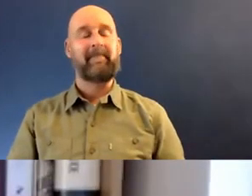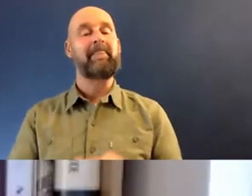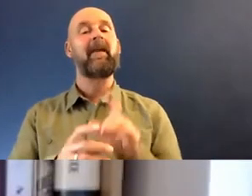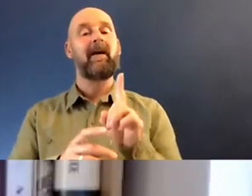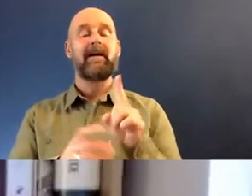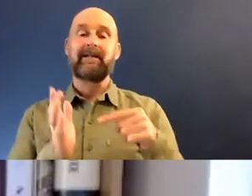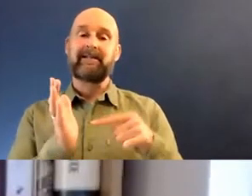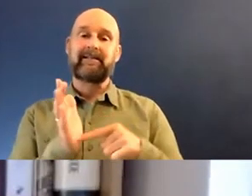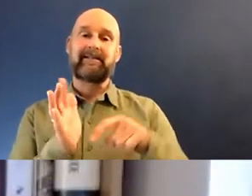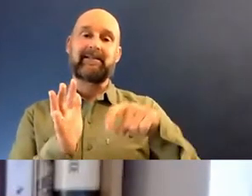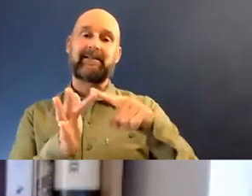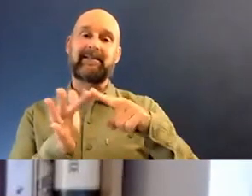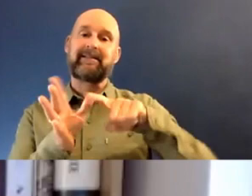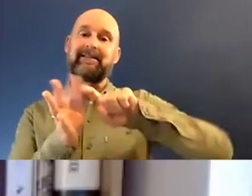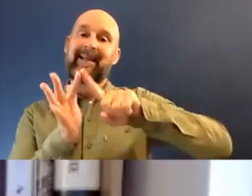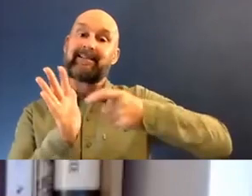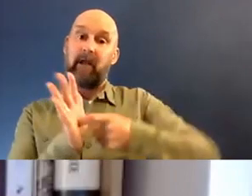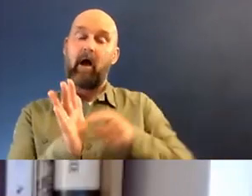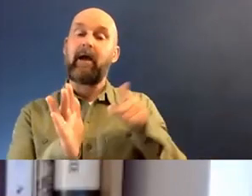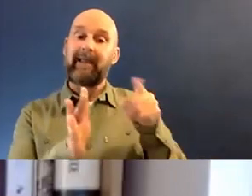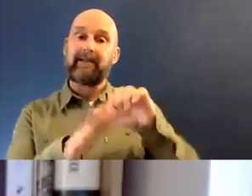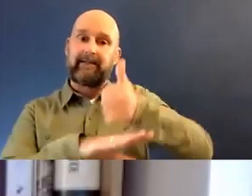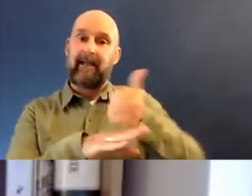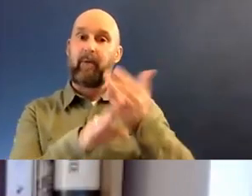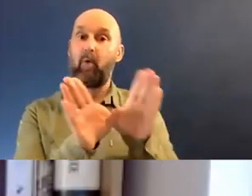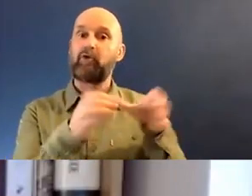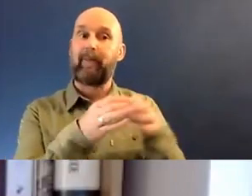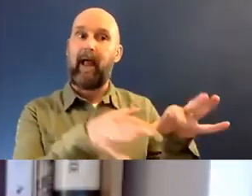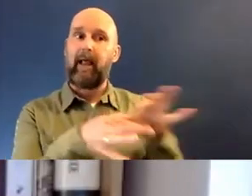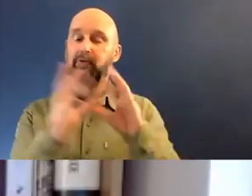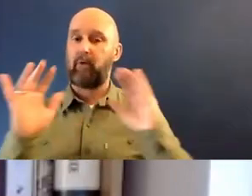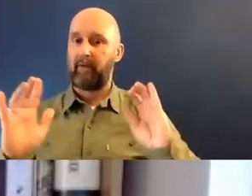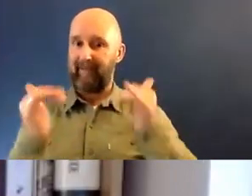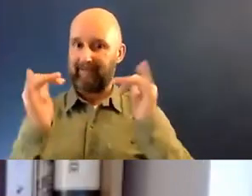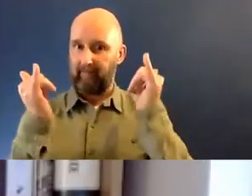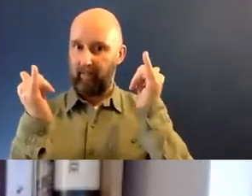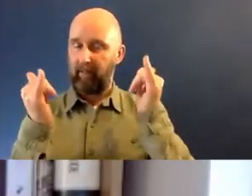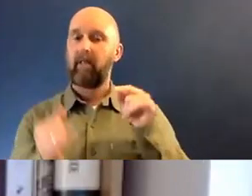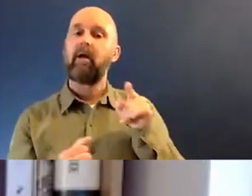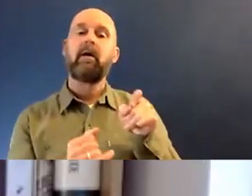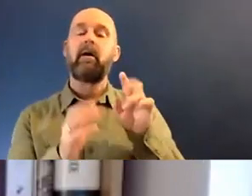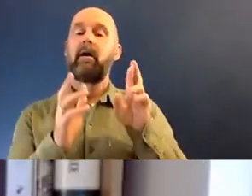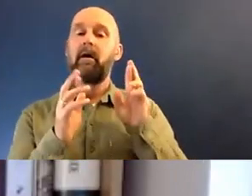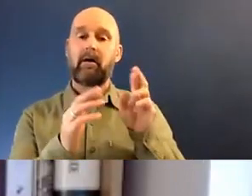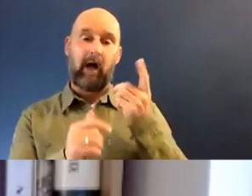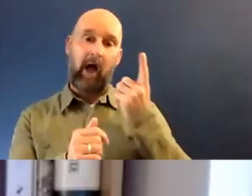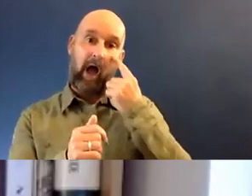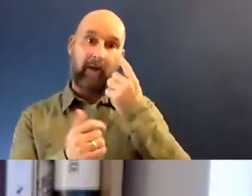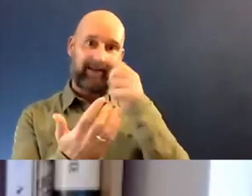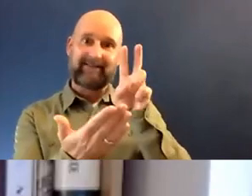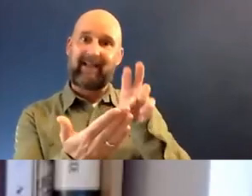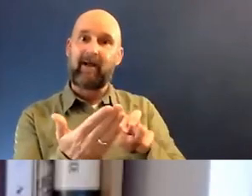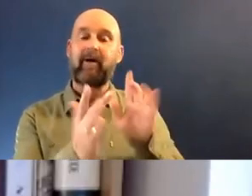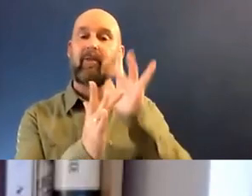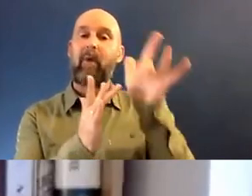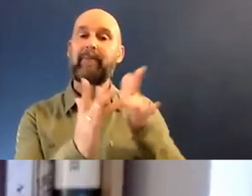Teekster is also running a workshop as part of the festival. So we look forward to you signing up for that by going to